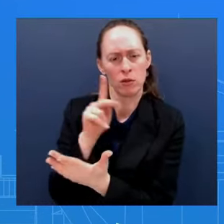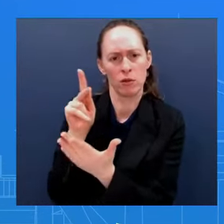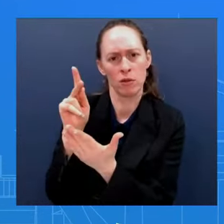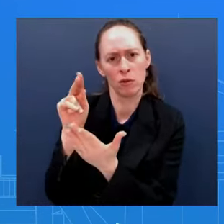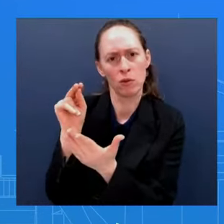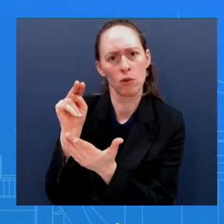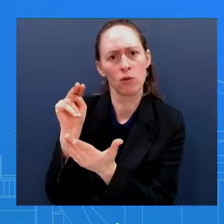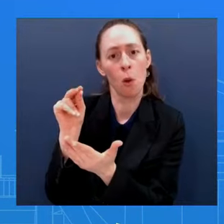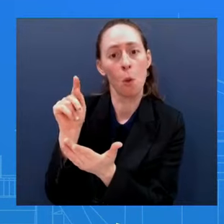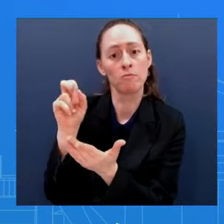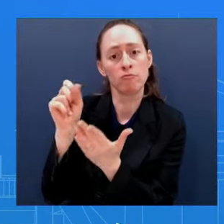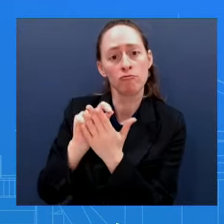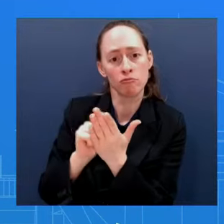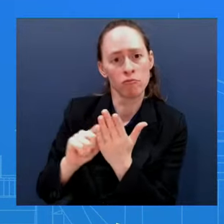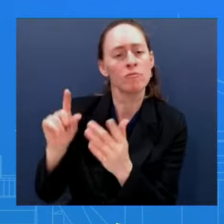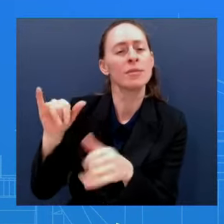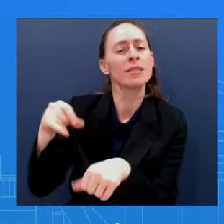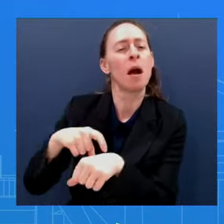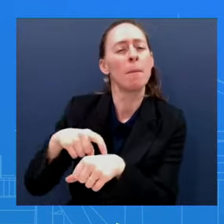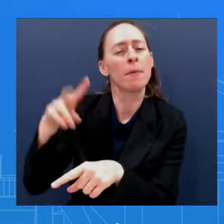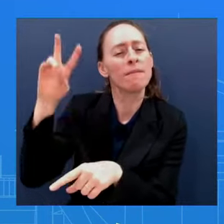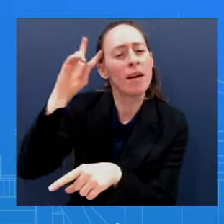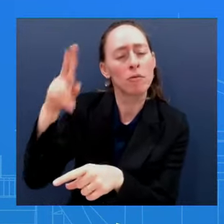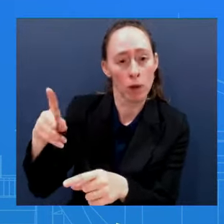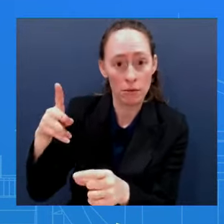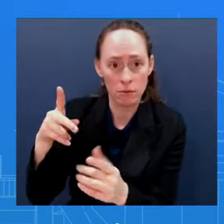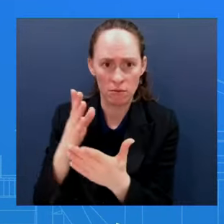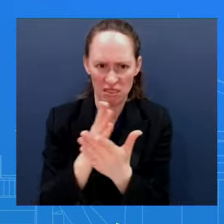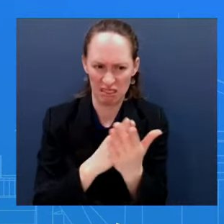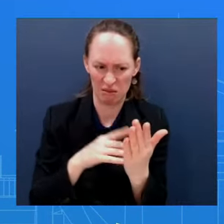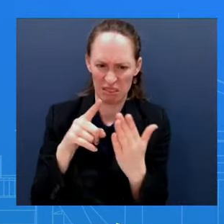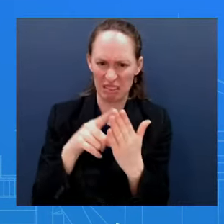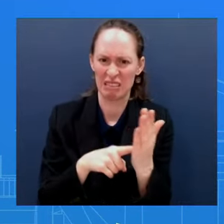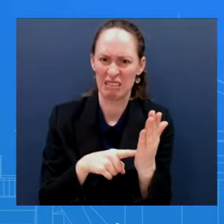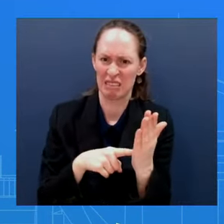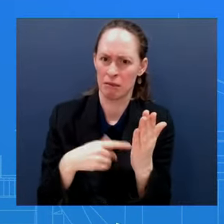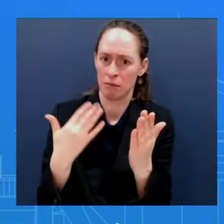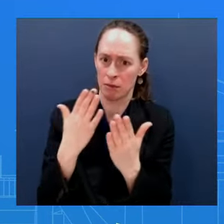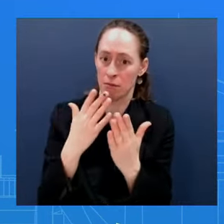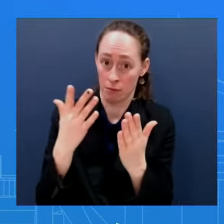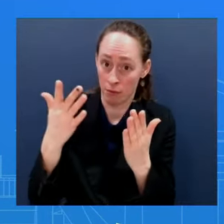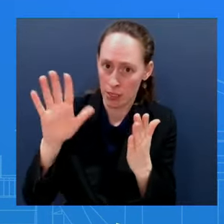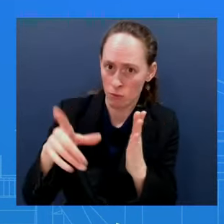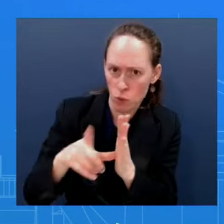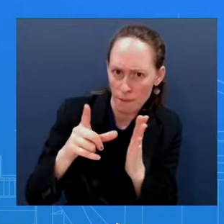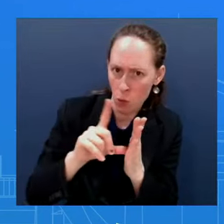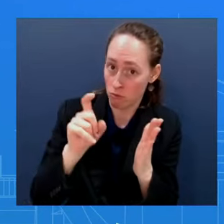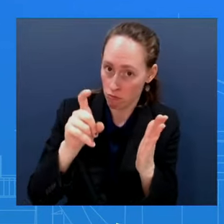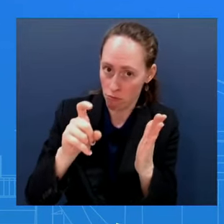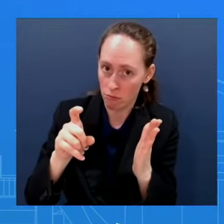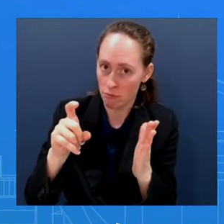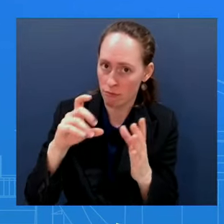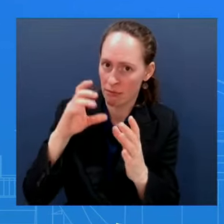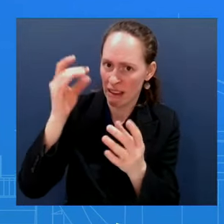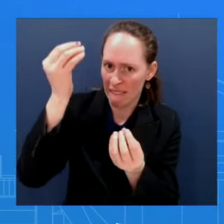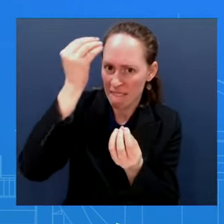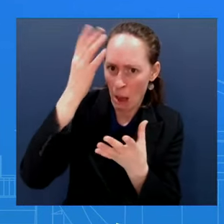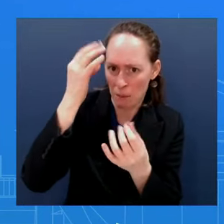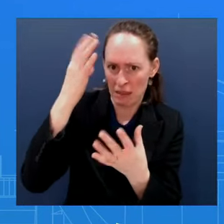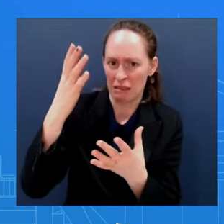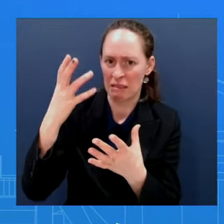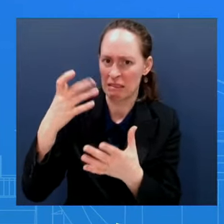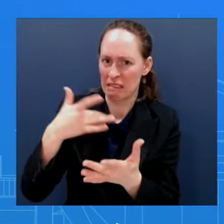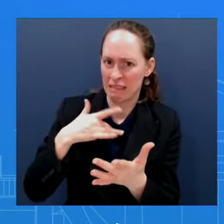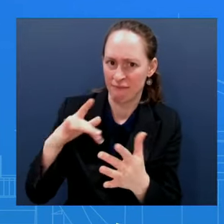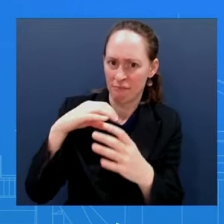Does the President still keep a diary and notebooks now? Look, that particular question obviously the White House Counsel would be able to speak